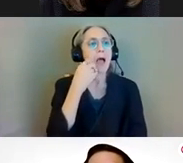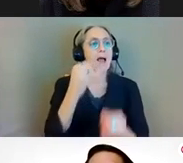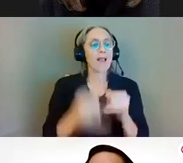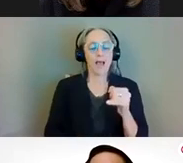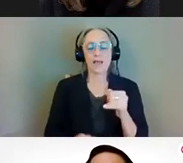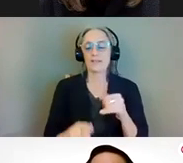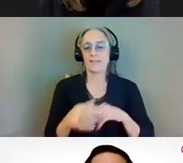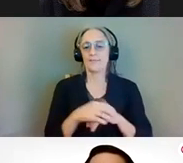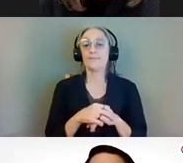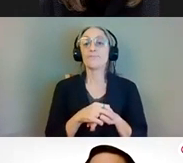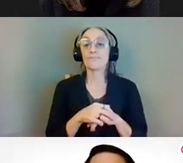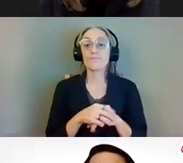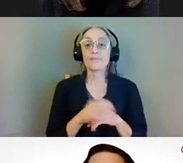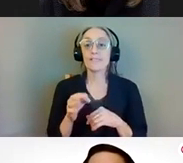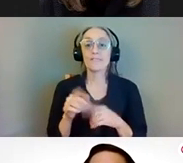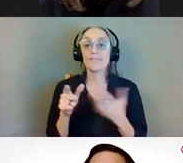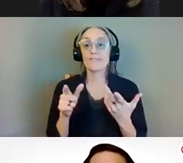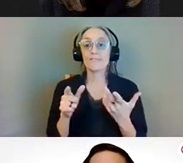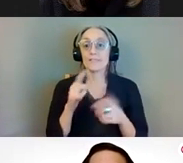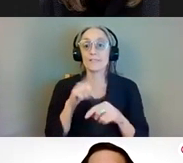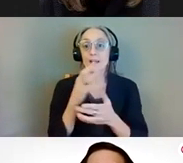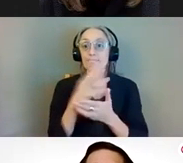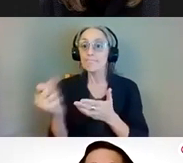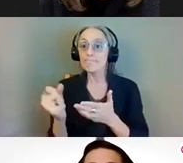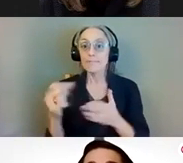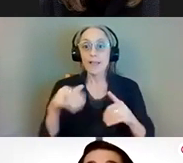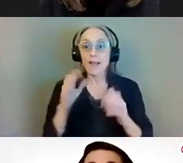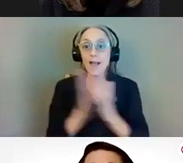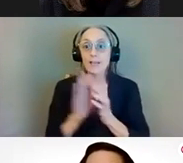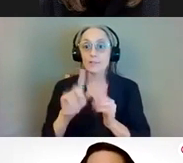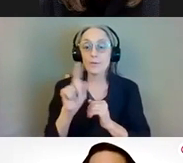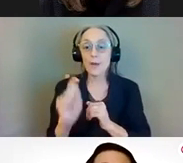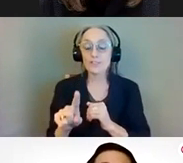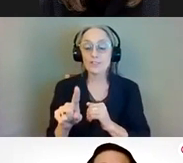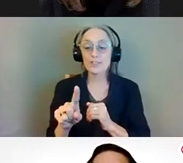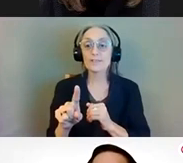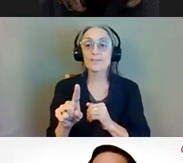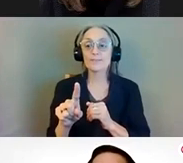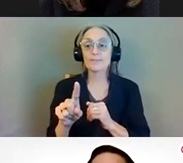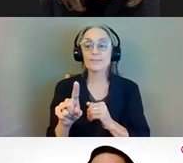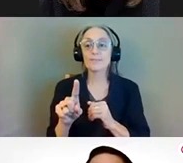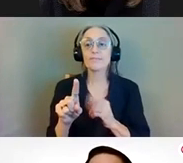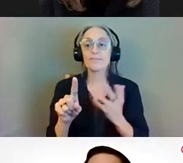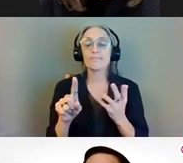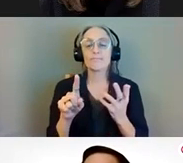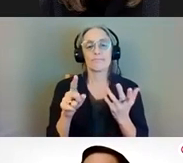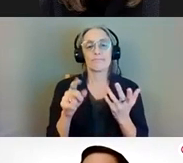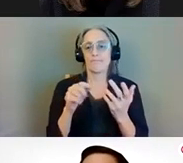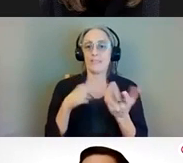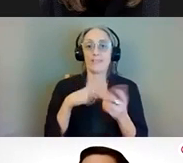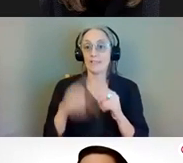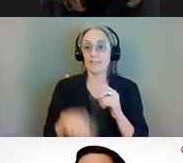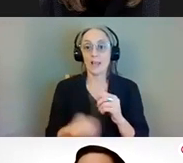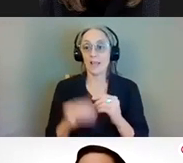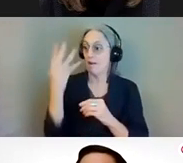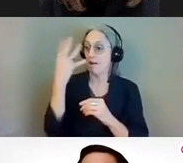if you're if there isn't time for you to ask your question um via the video uh please put your questions in the